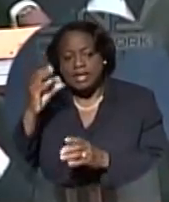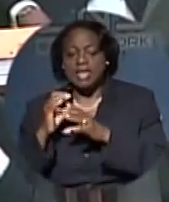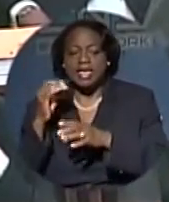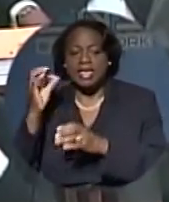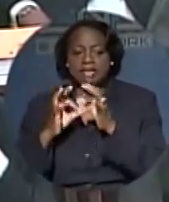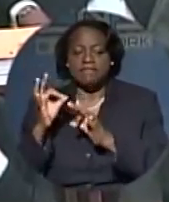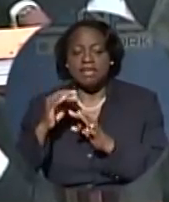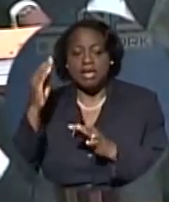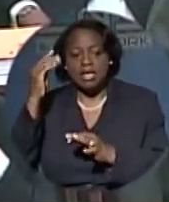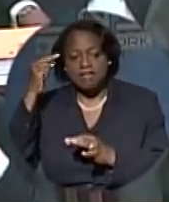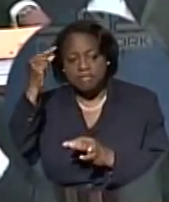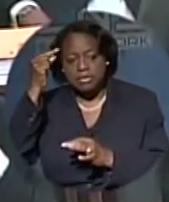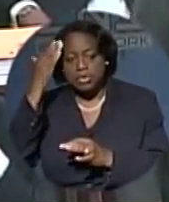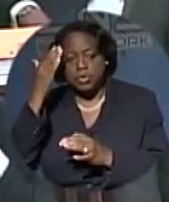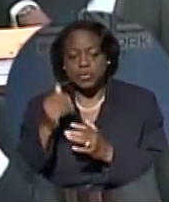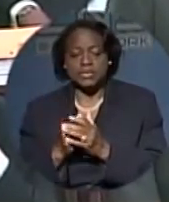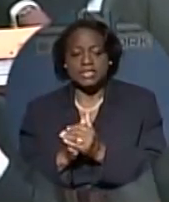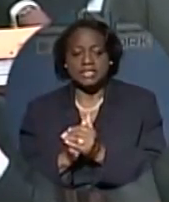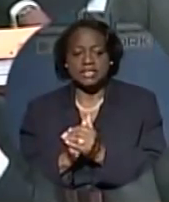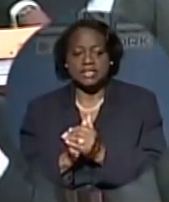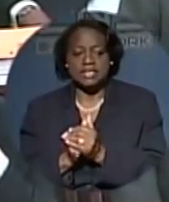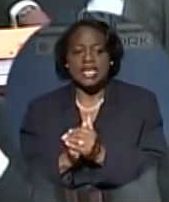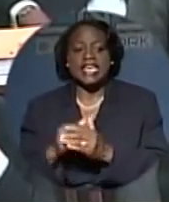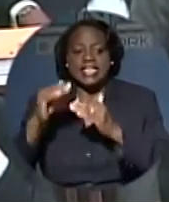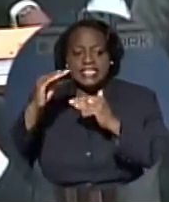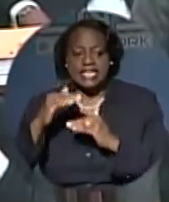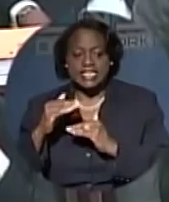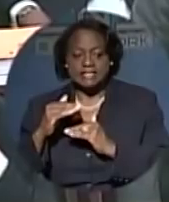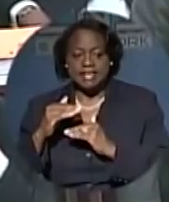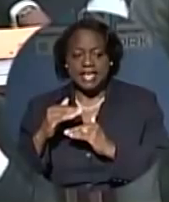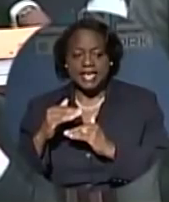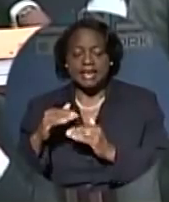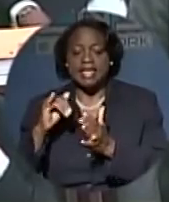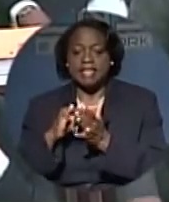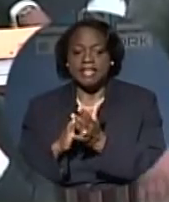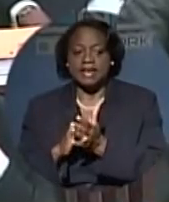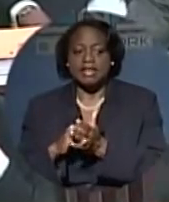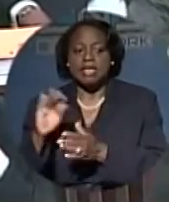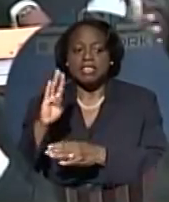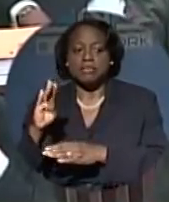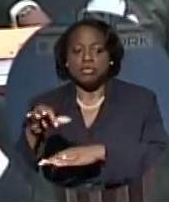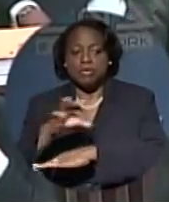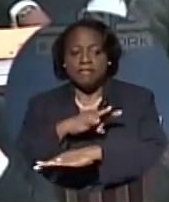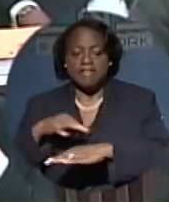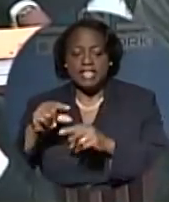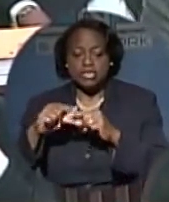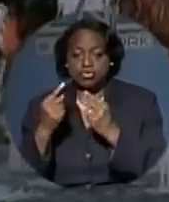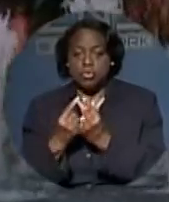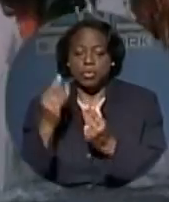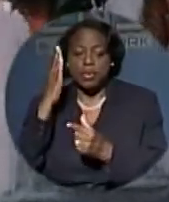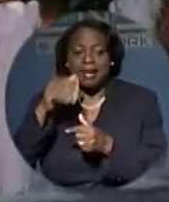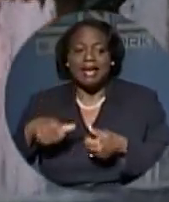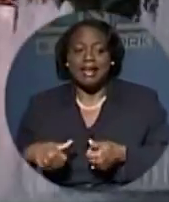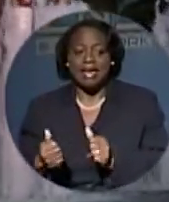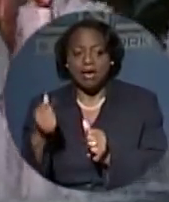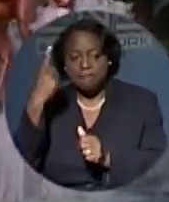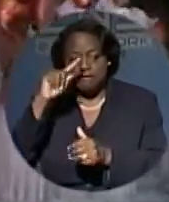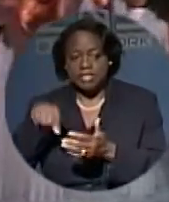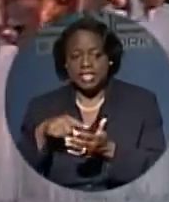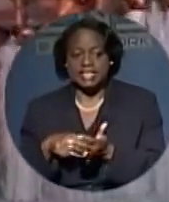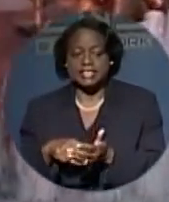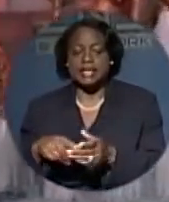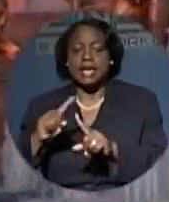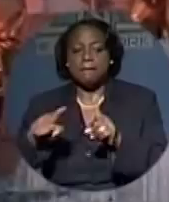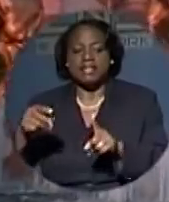satisfied that the Brookfield Group would allow for this to continue. But the